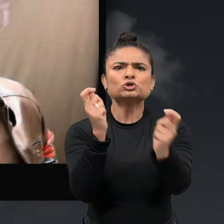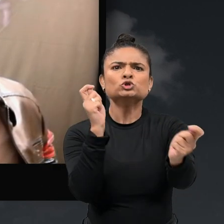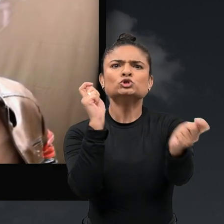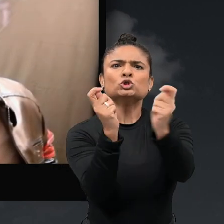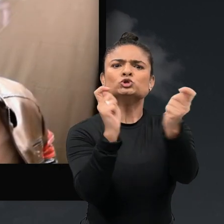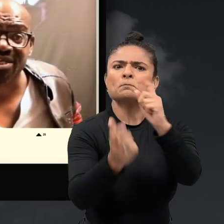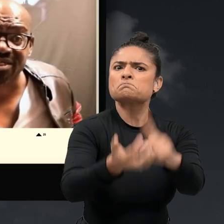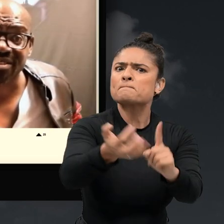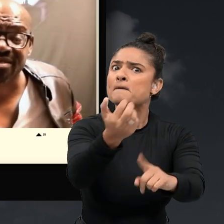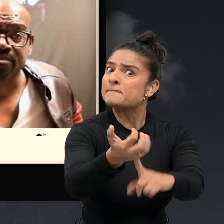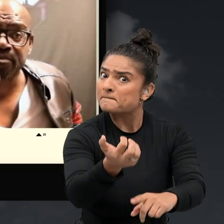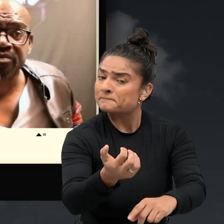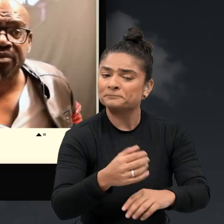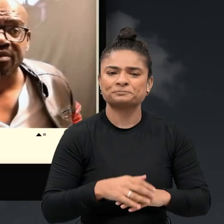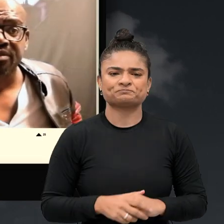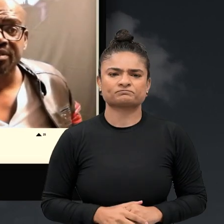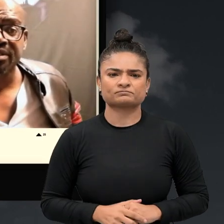yourself with the changes.